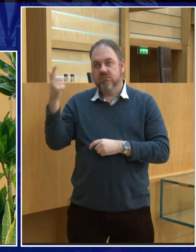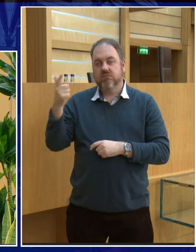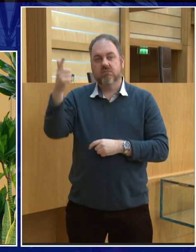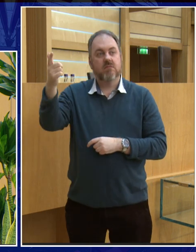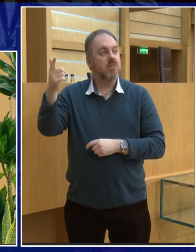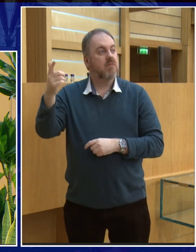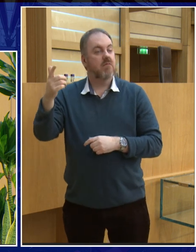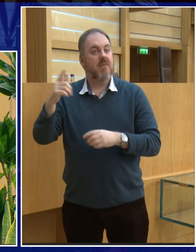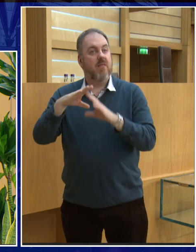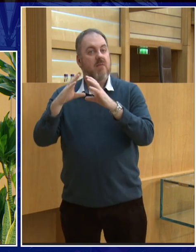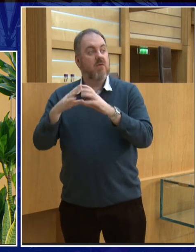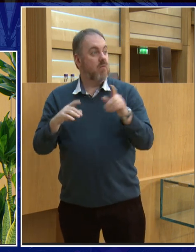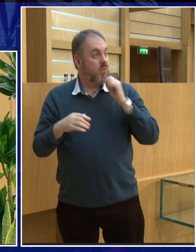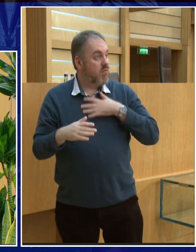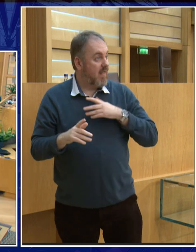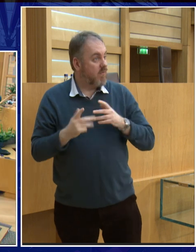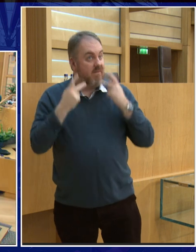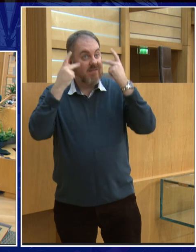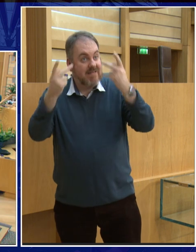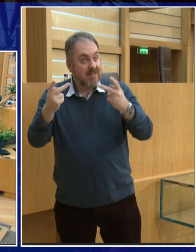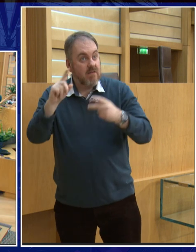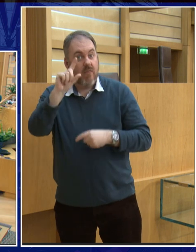here. How many people here would like to make a trip to the moon?